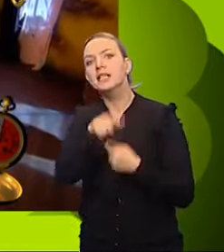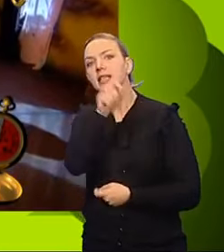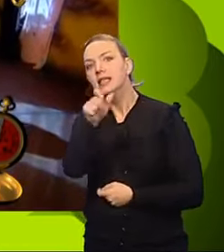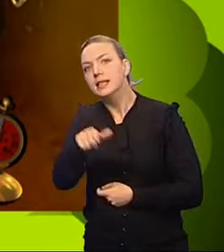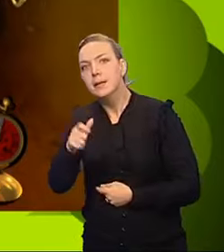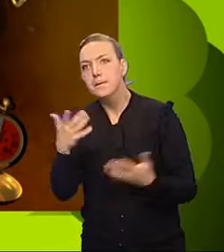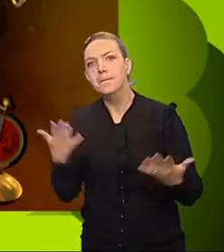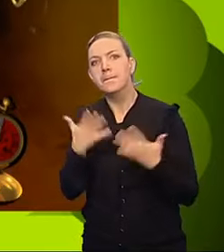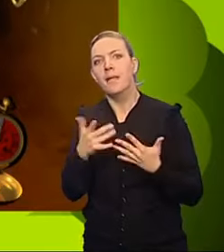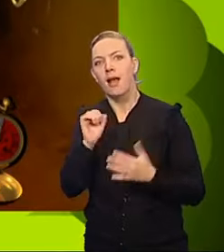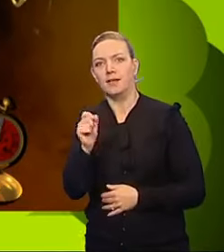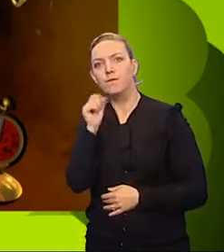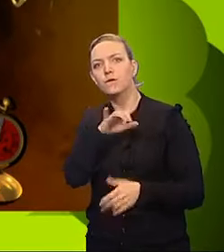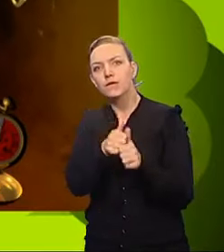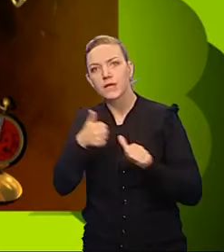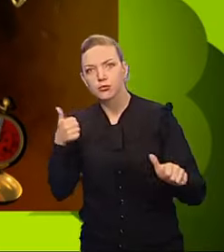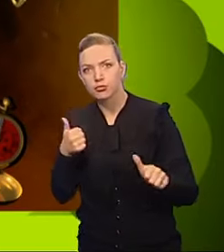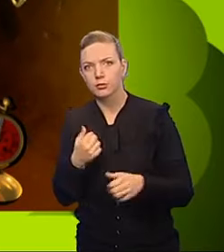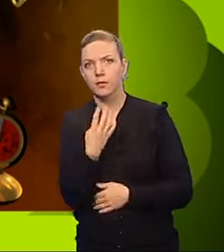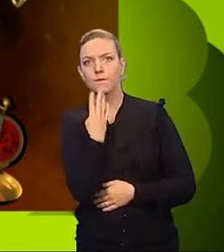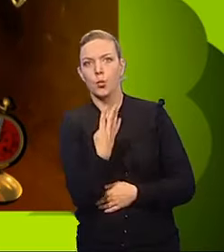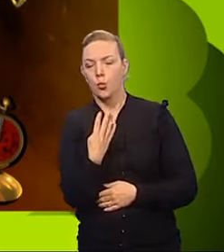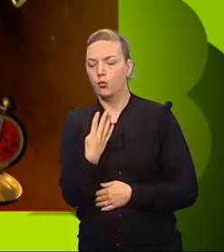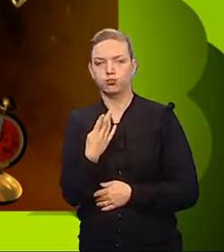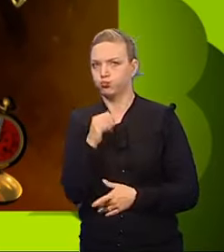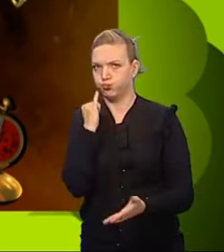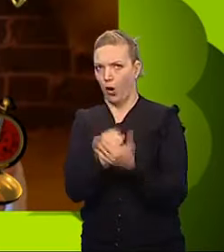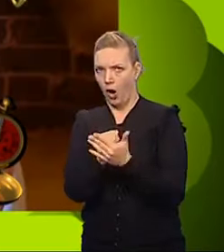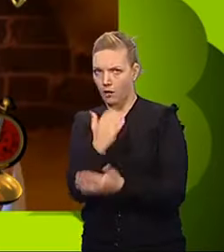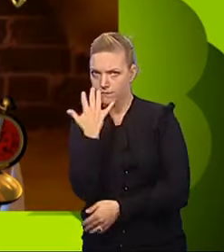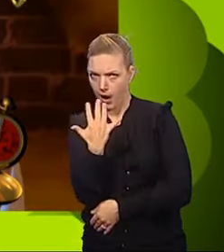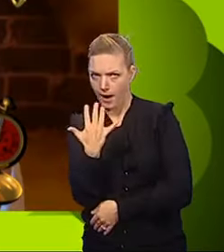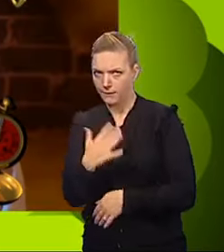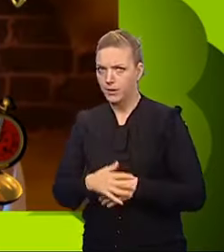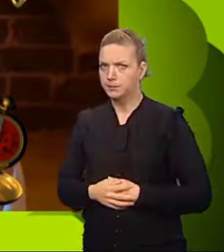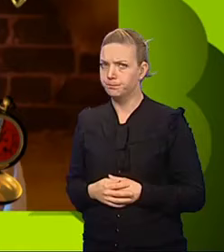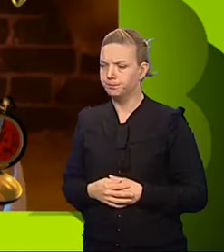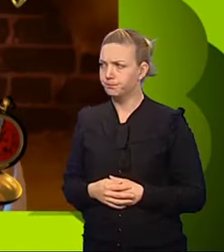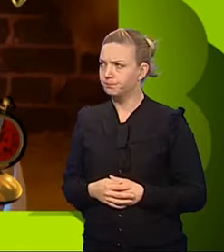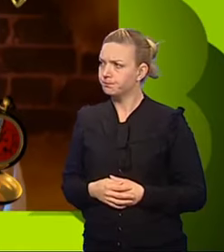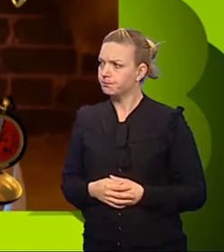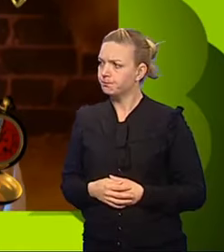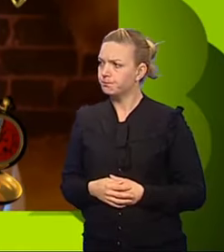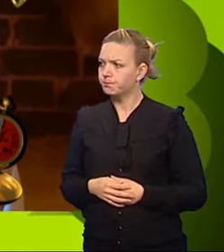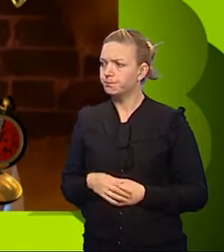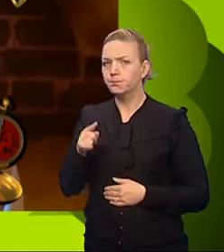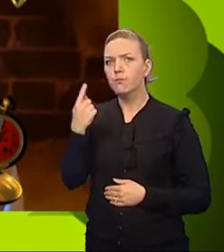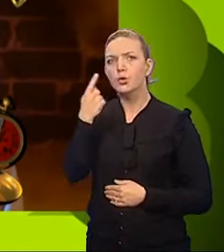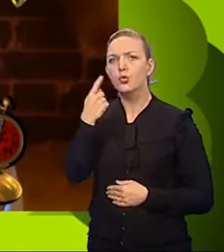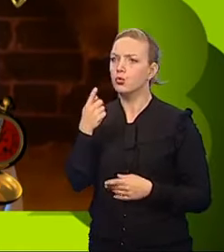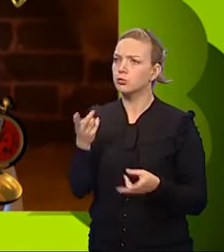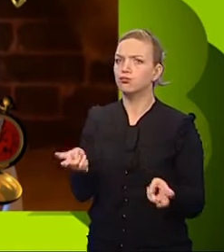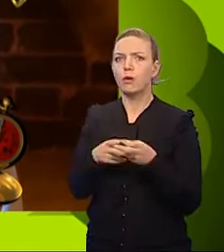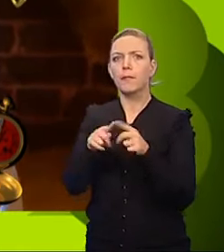Freaky Factory? Four. Incorrect. Five. Marcel, who was trapped in the room with the